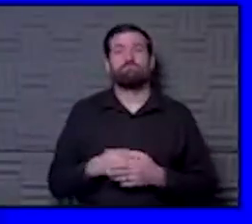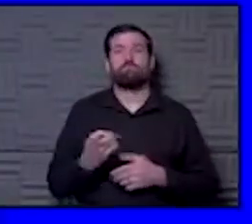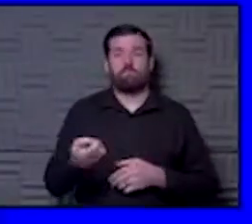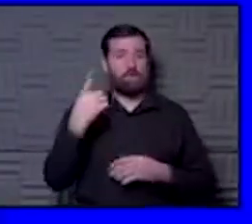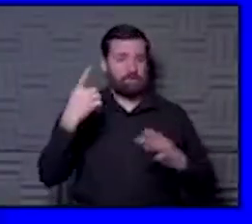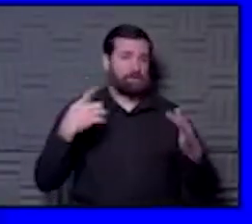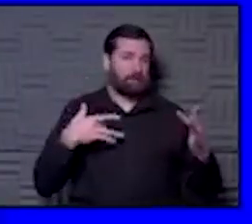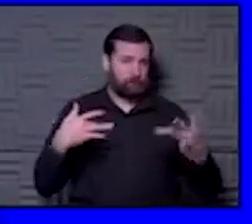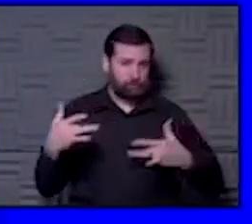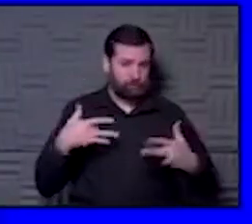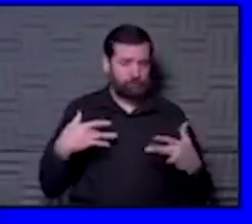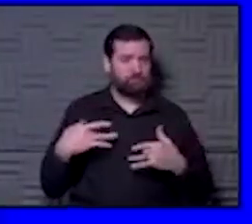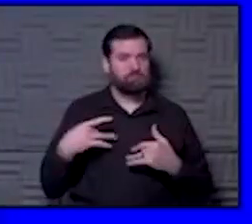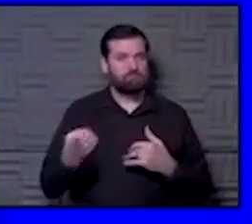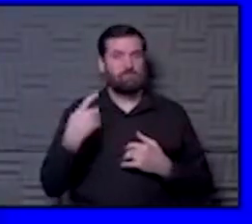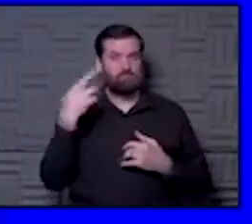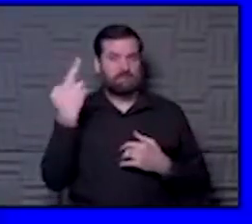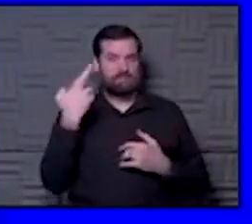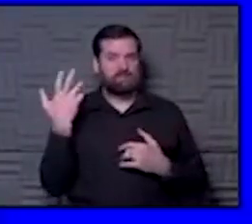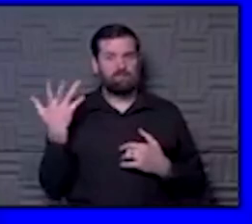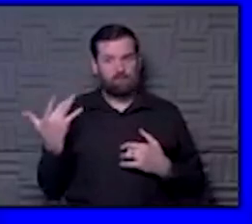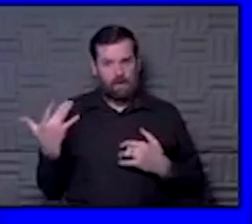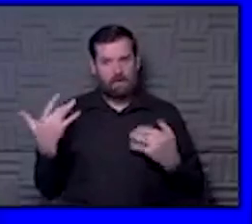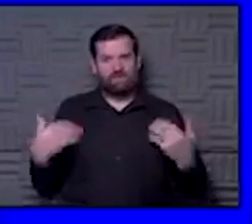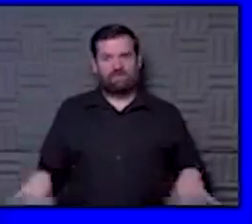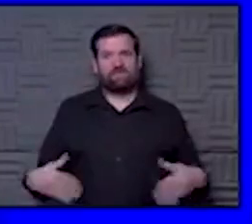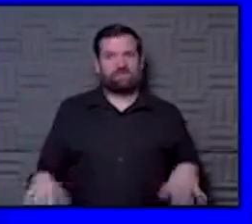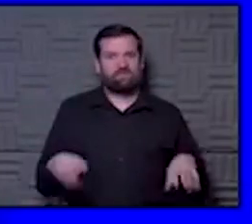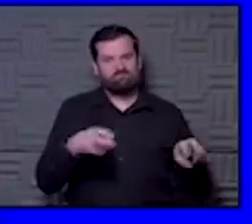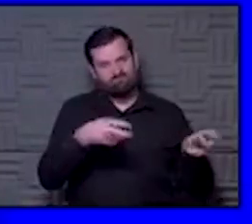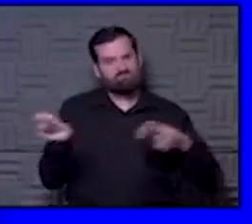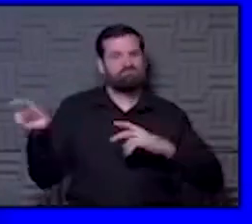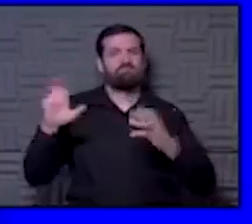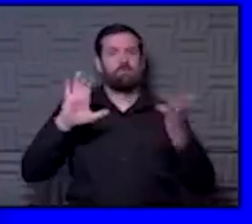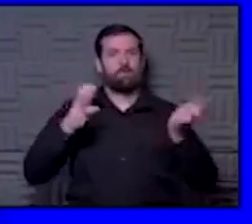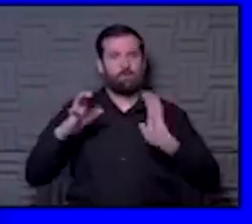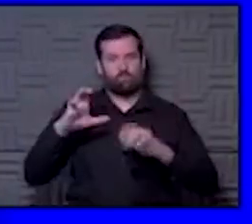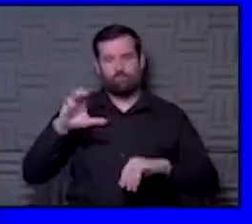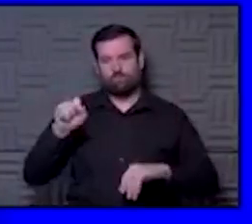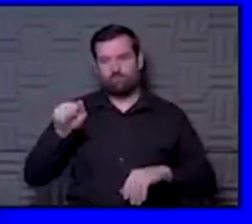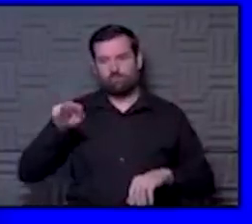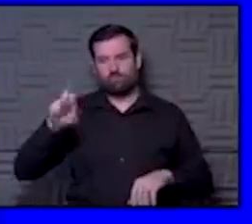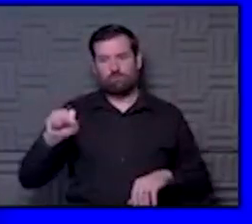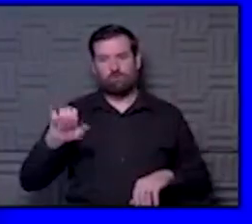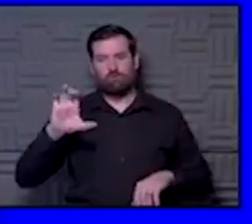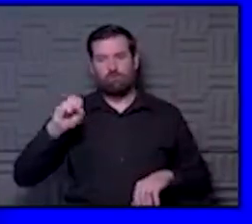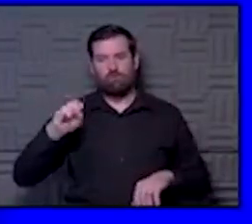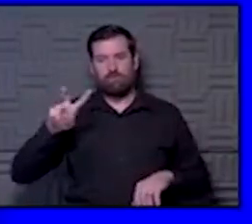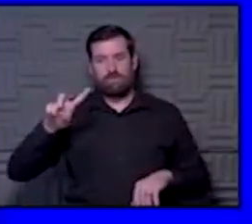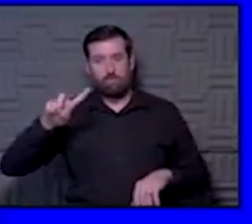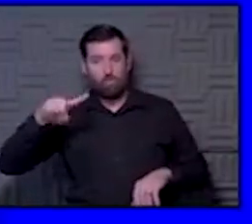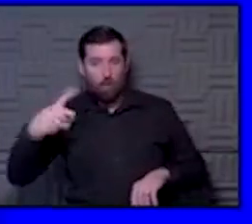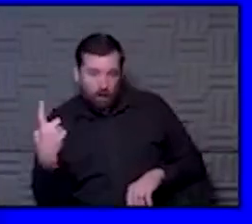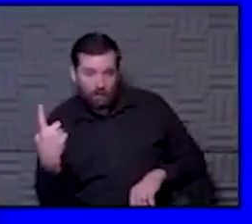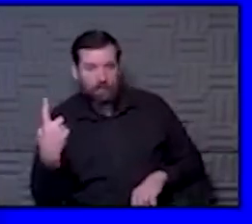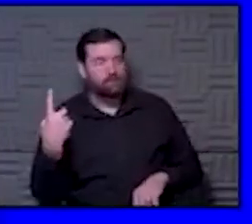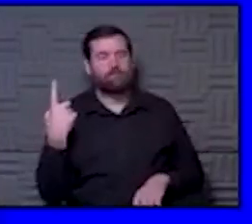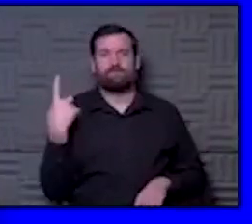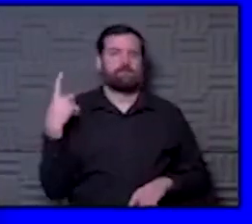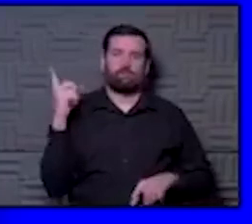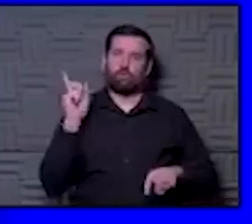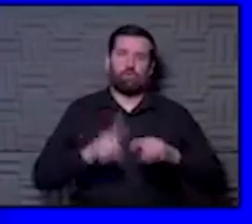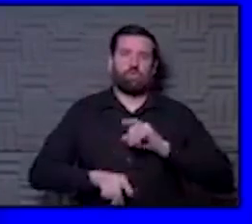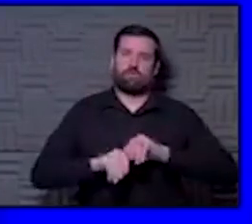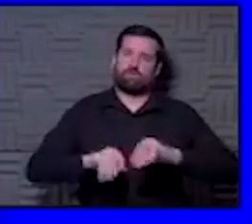concerns and one of the reasons why this is so transmissible compared to SARS-CoV-1 or the original SARS, which you really weren't able to